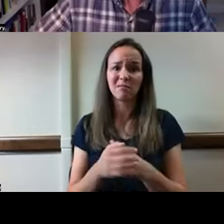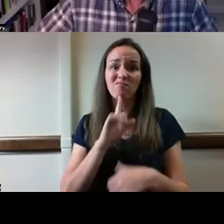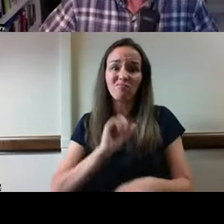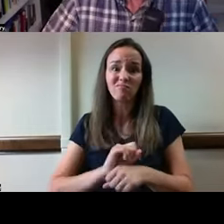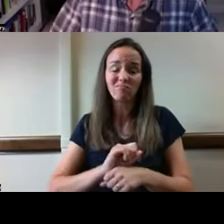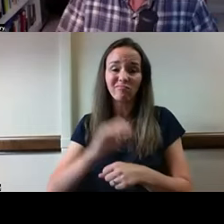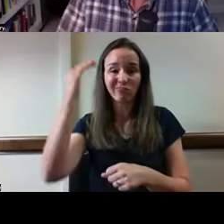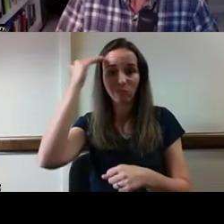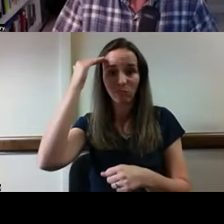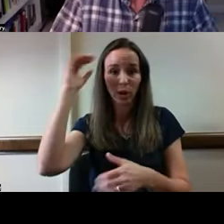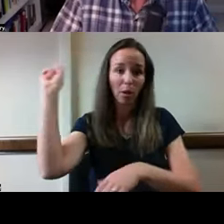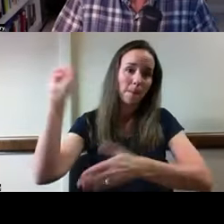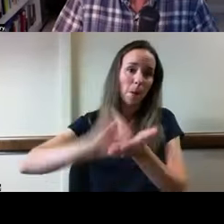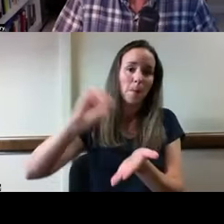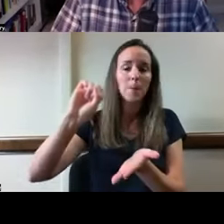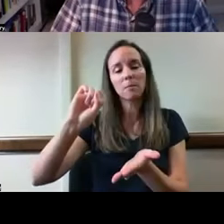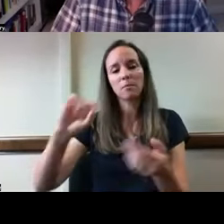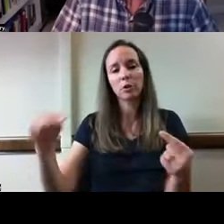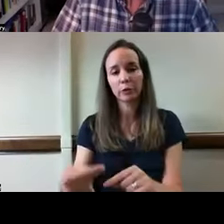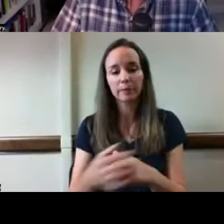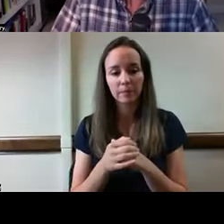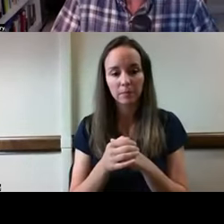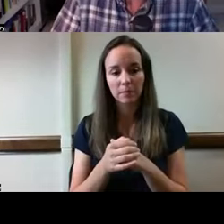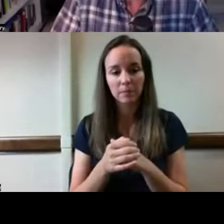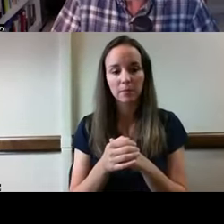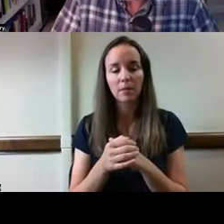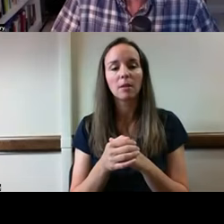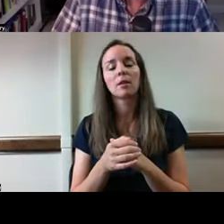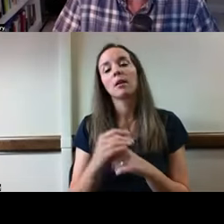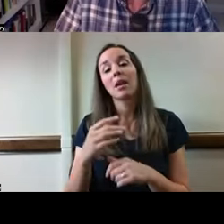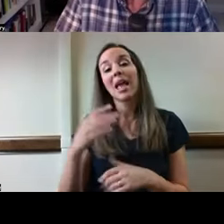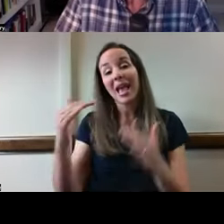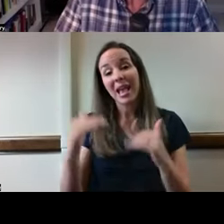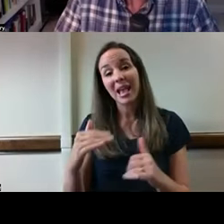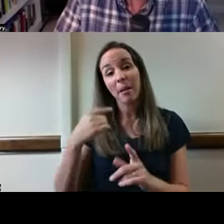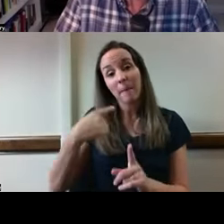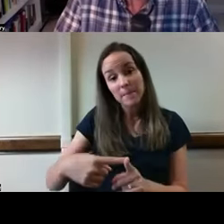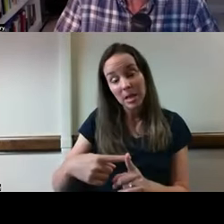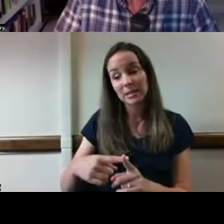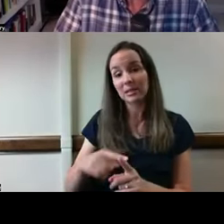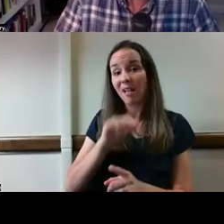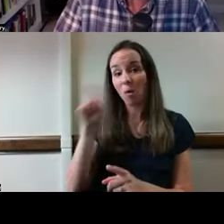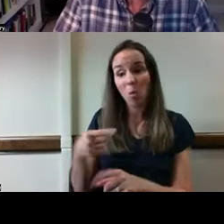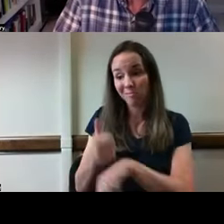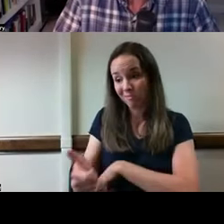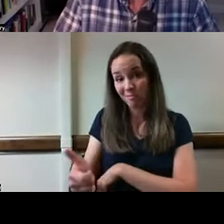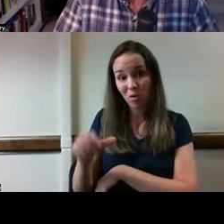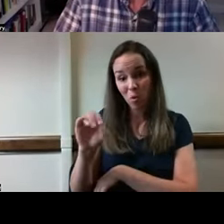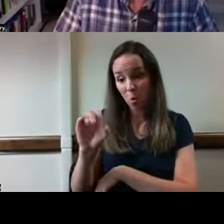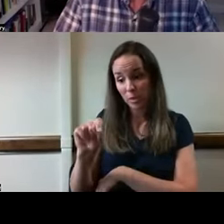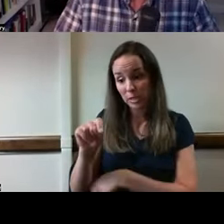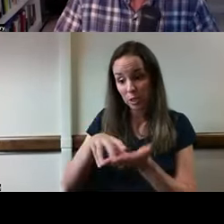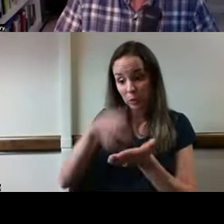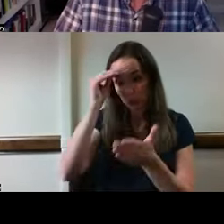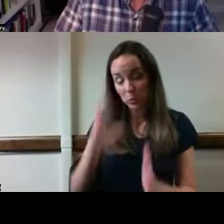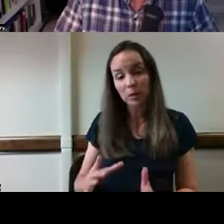And as I said, there was also a vicarious liability shared by the student's OT supervisor and the hospital